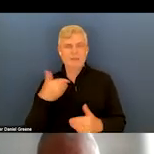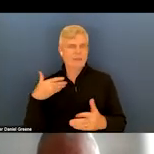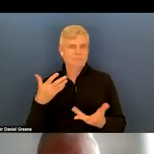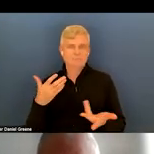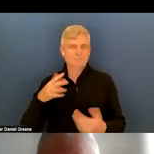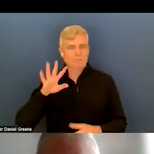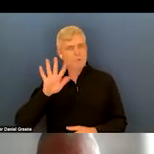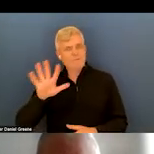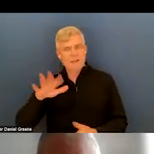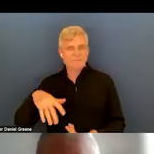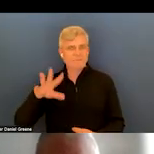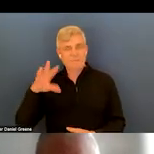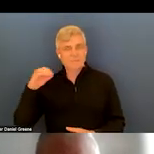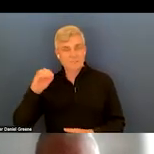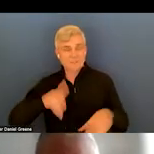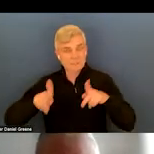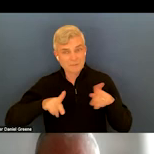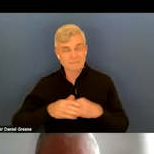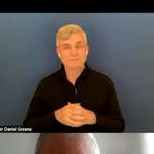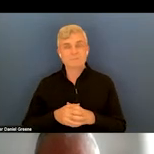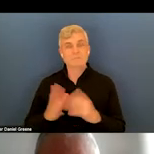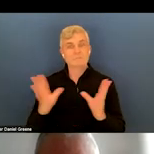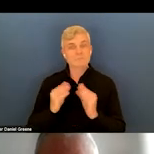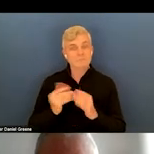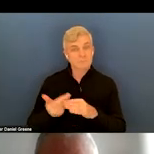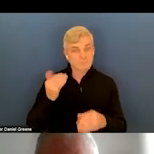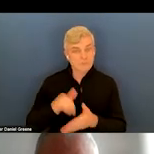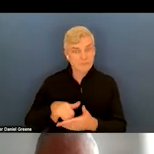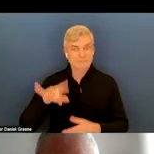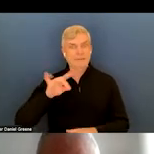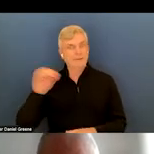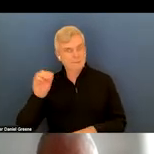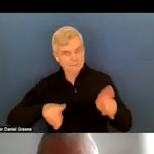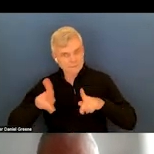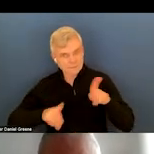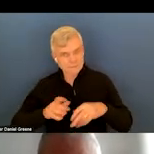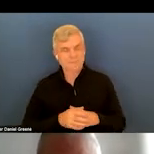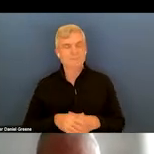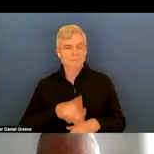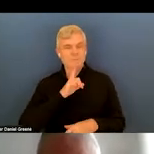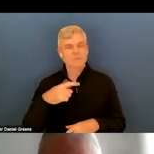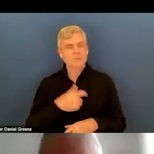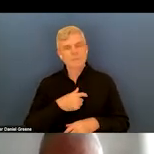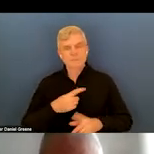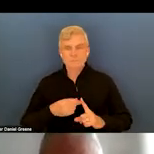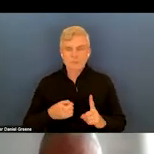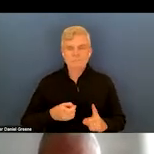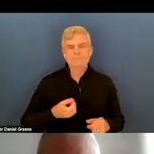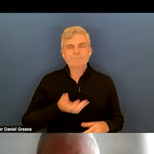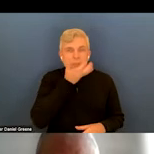and the call before that, there were 80-some-odd people. So we're really rising from the grassroots,